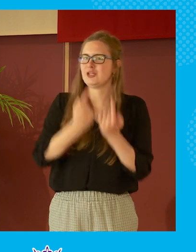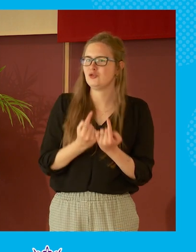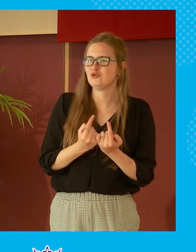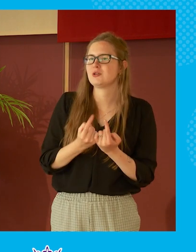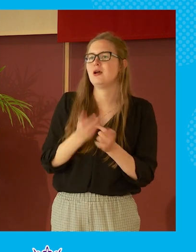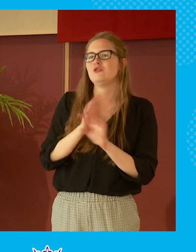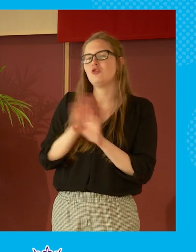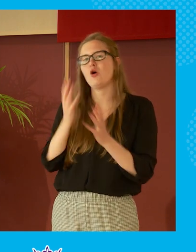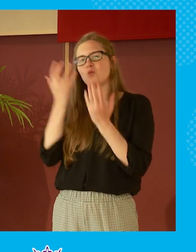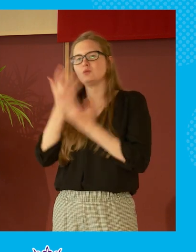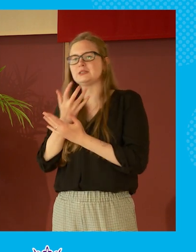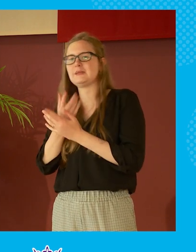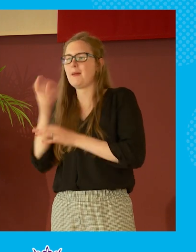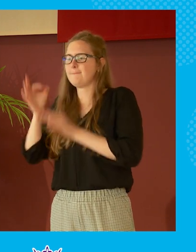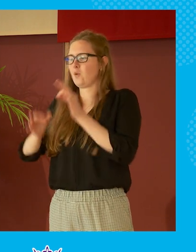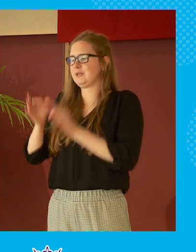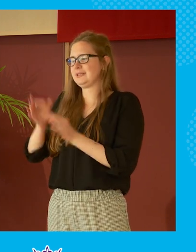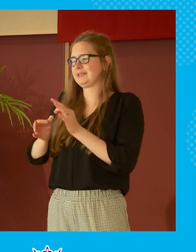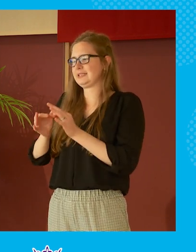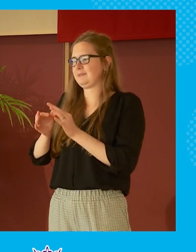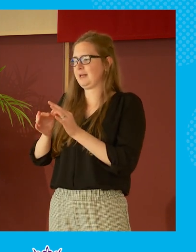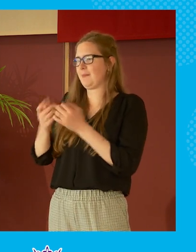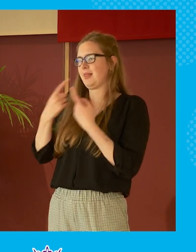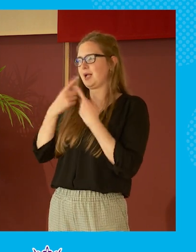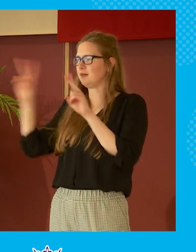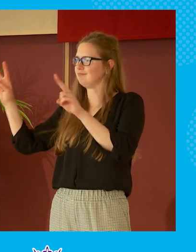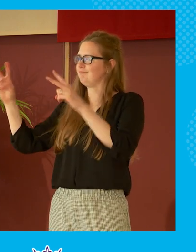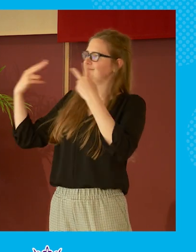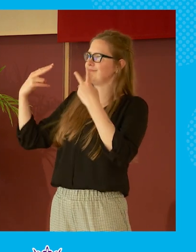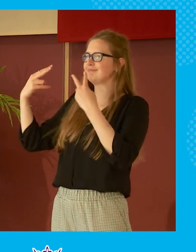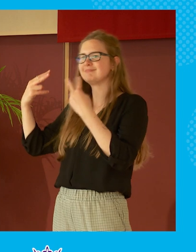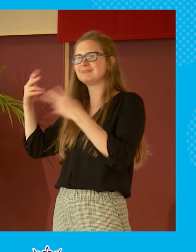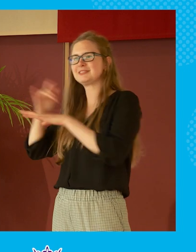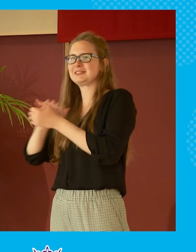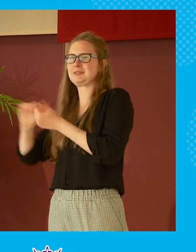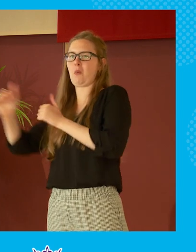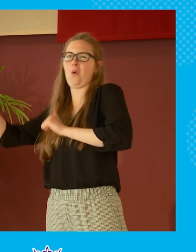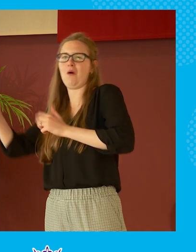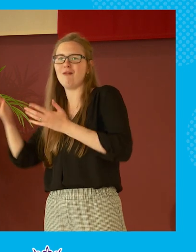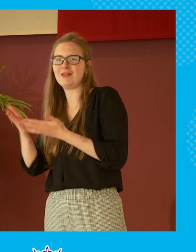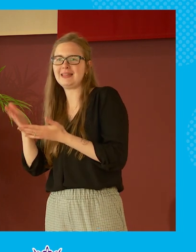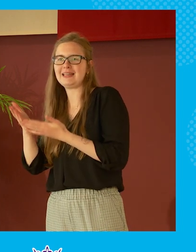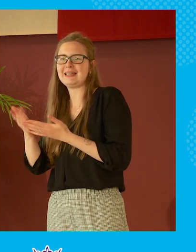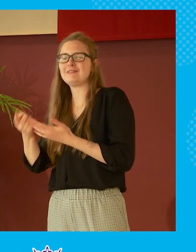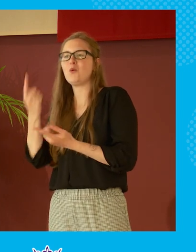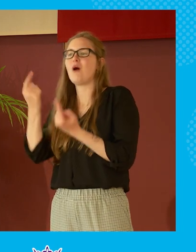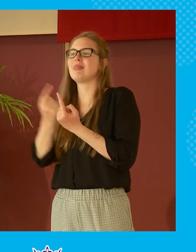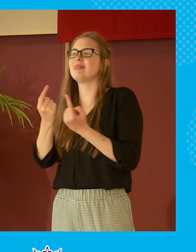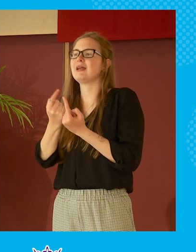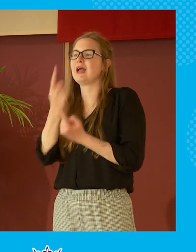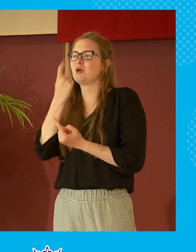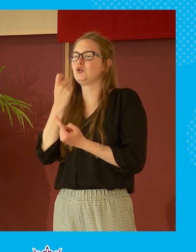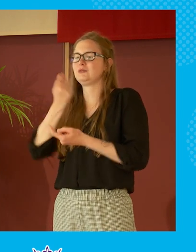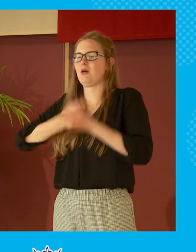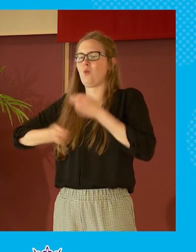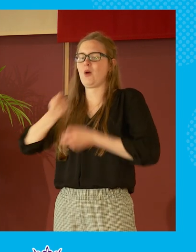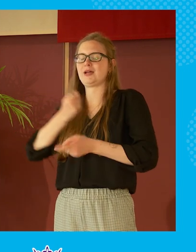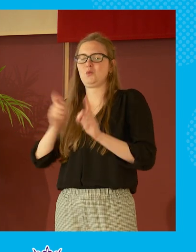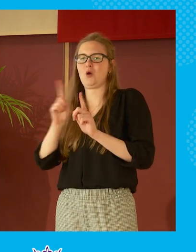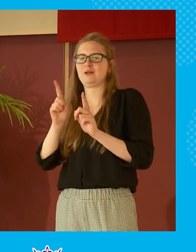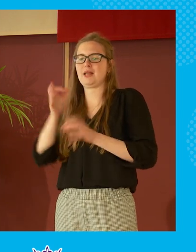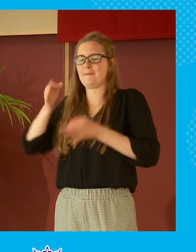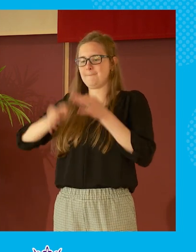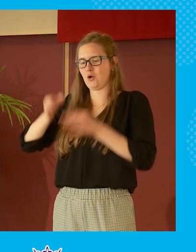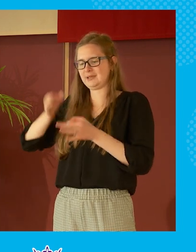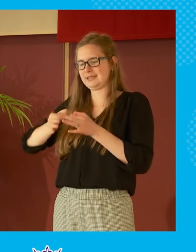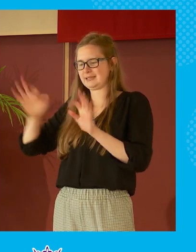about uh politics as a spectator sport and if if there's one thing i could i could unwind it's the idea that politics